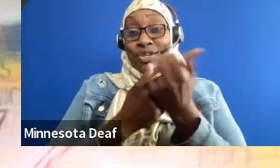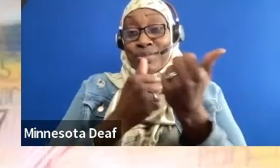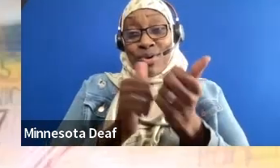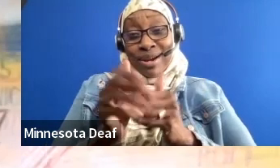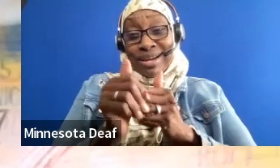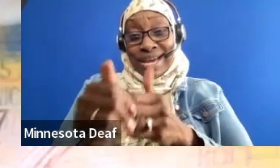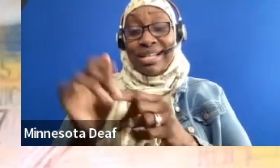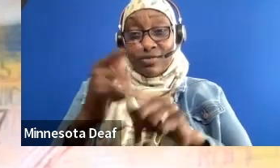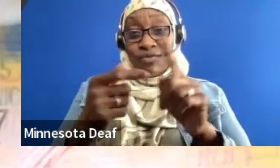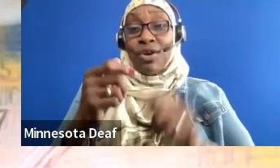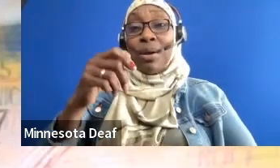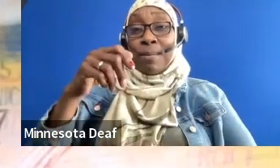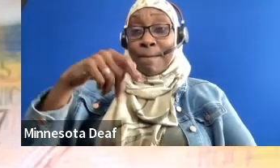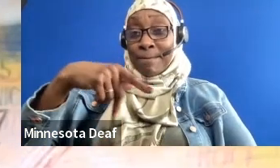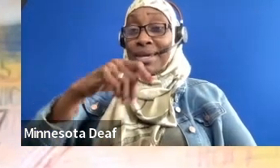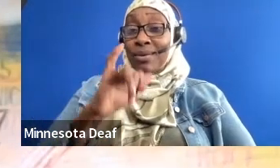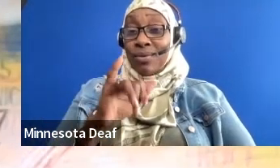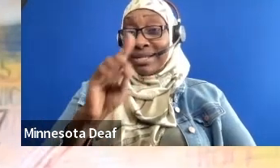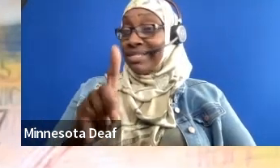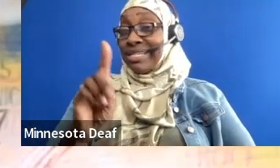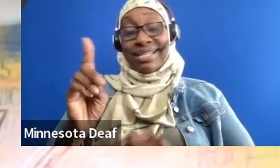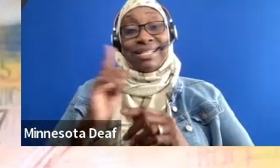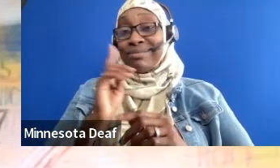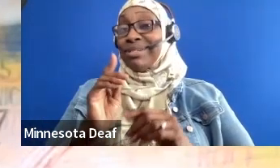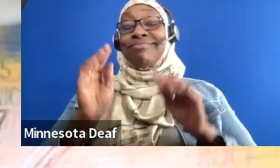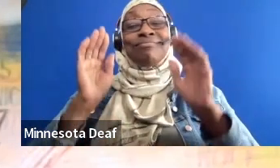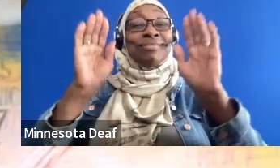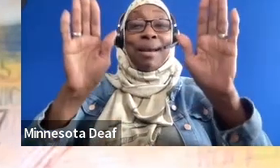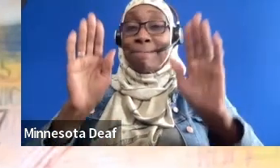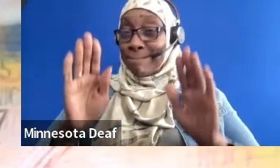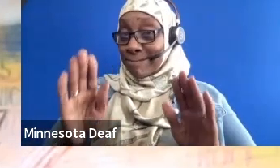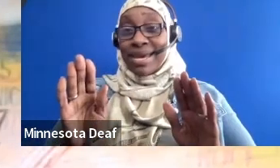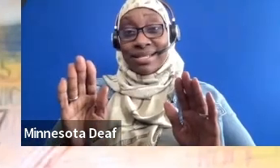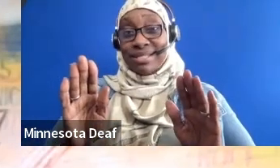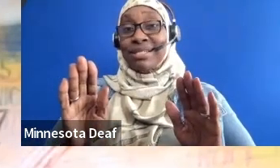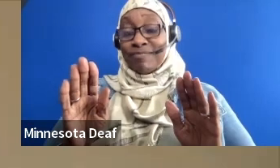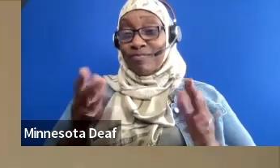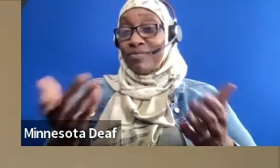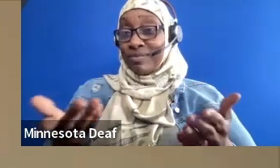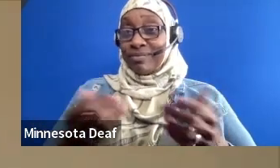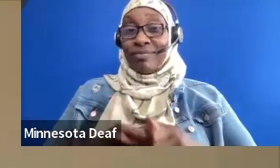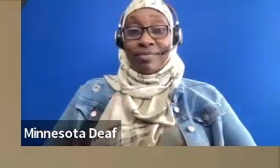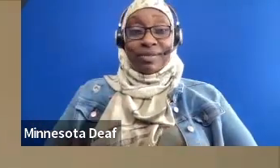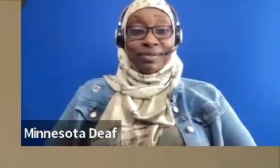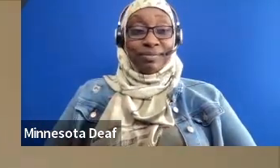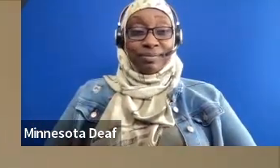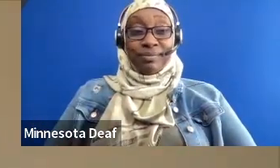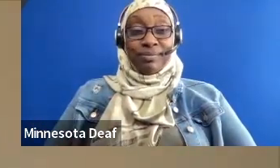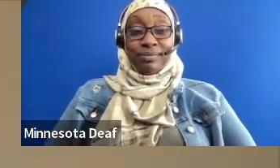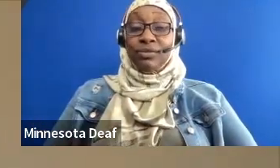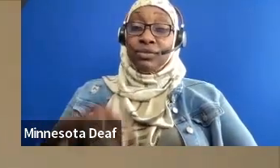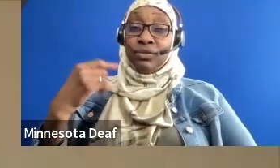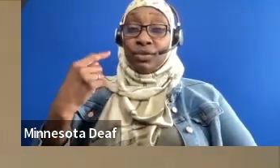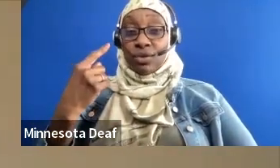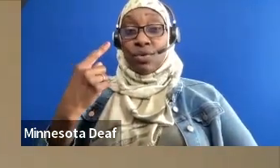gain, like, internships, which has helped me grow and gain my business and bring visibility. When our stories reflect the people and communities